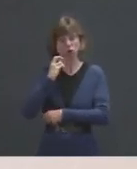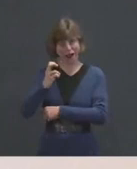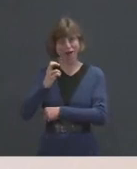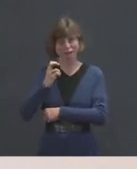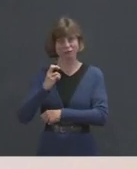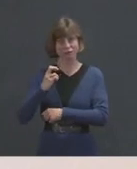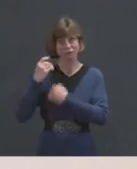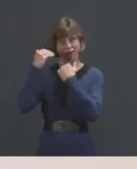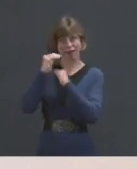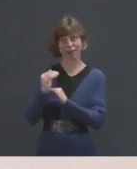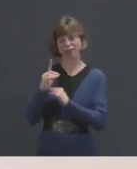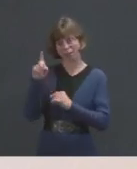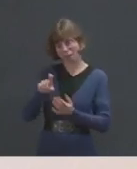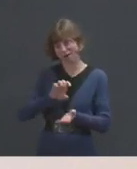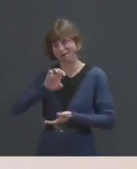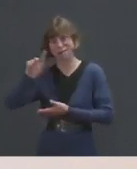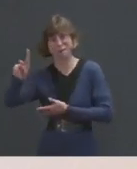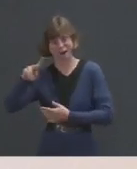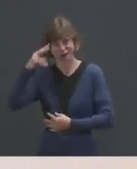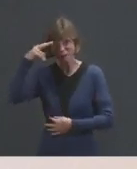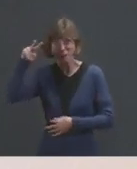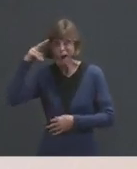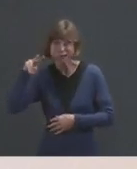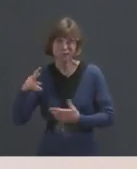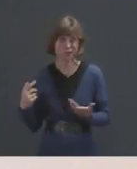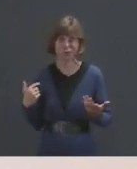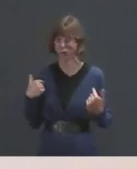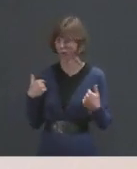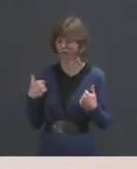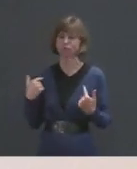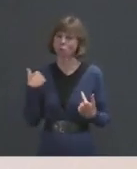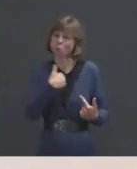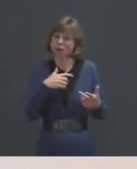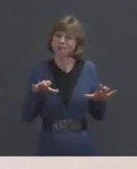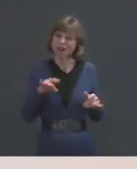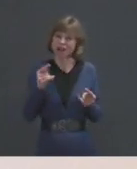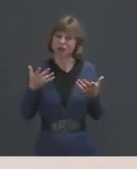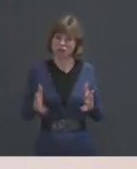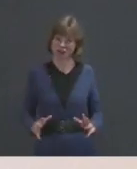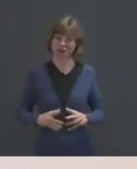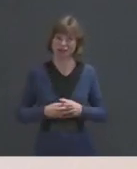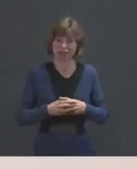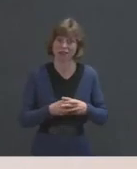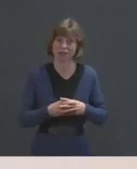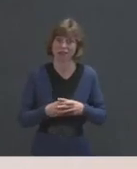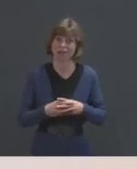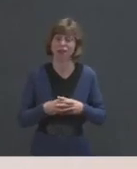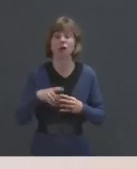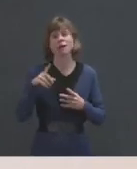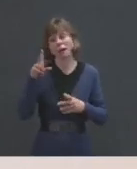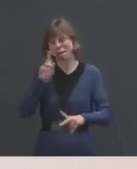them to Mexico. And we have done that. We need individuals to wait.